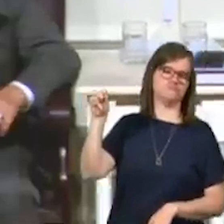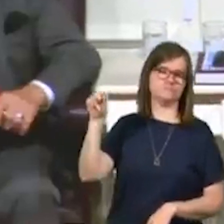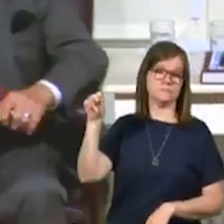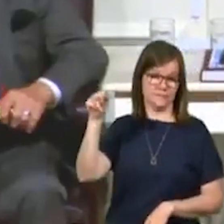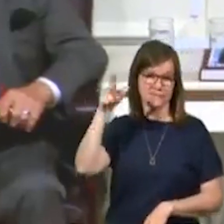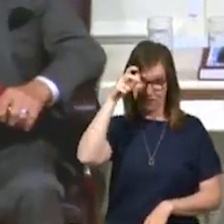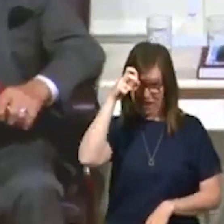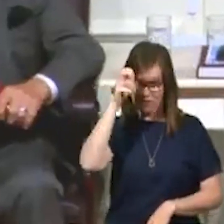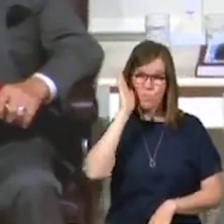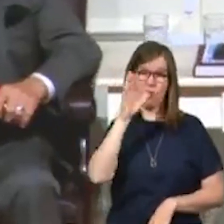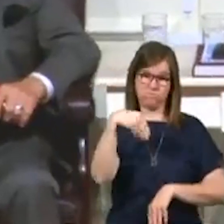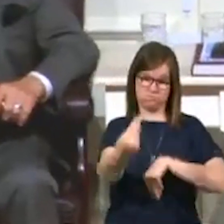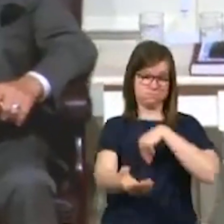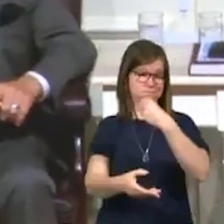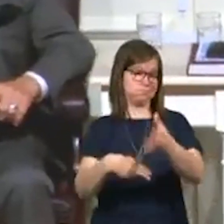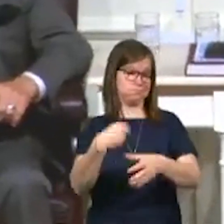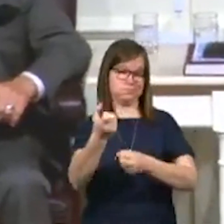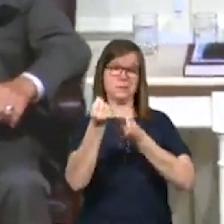Satan will supply you with many.